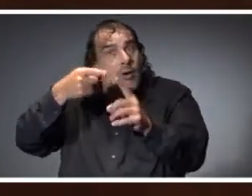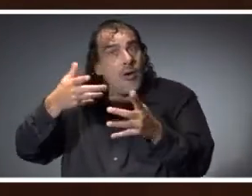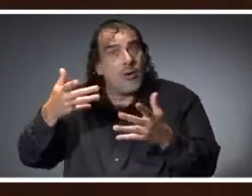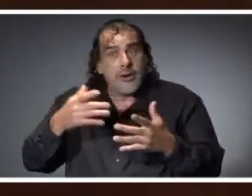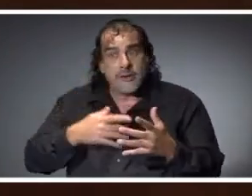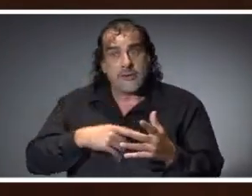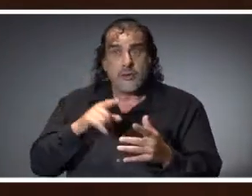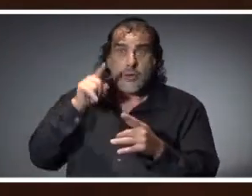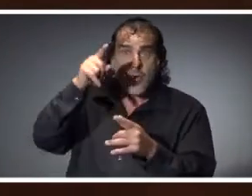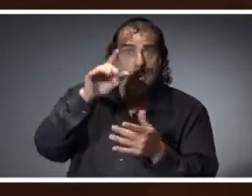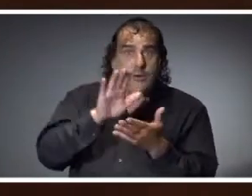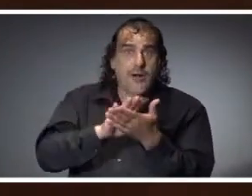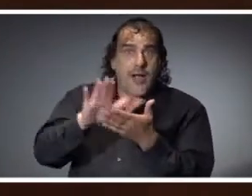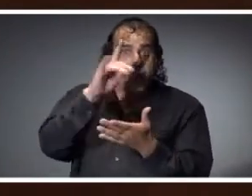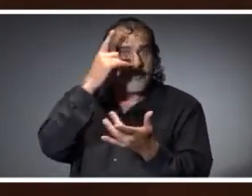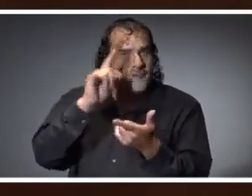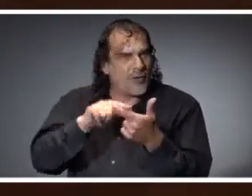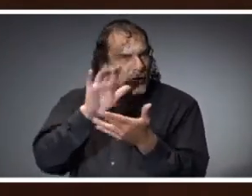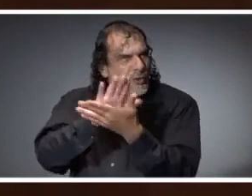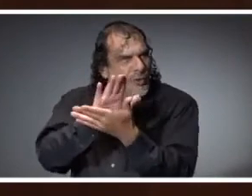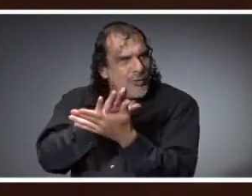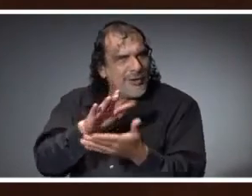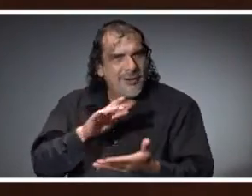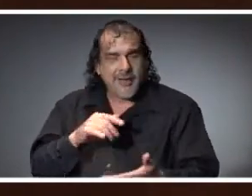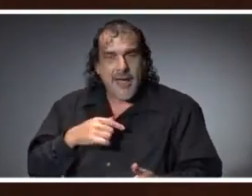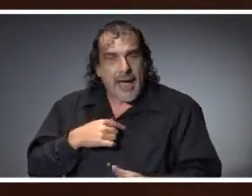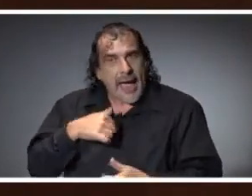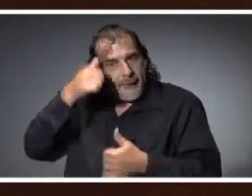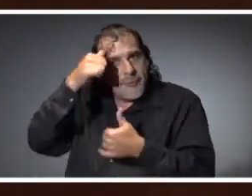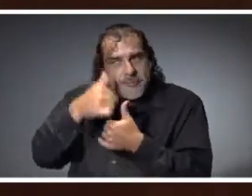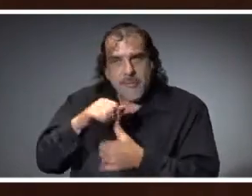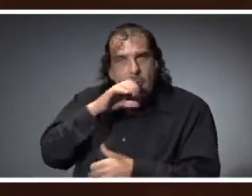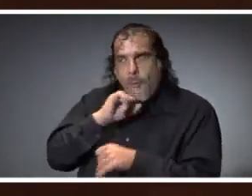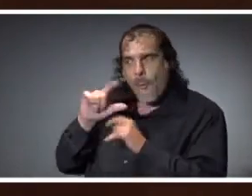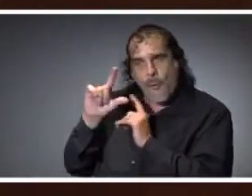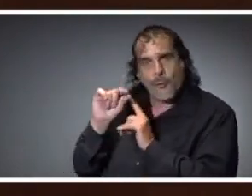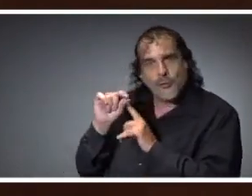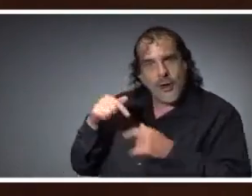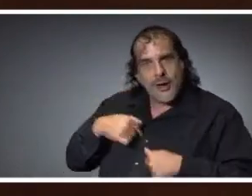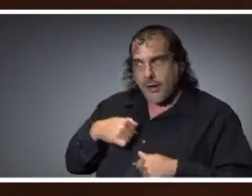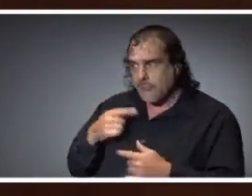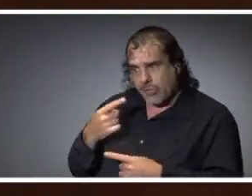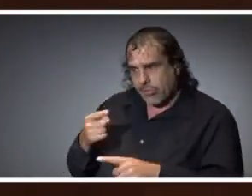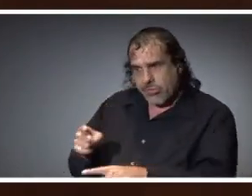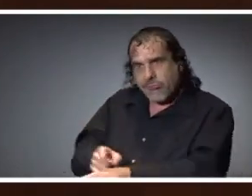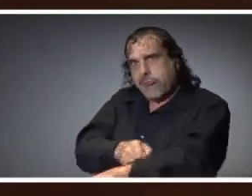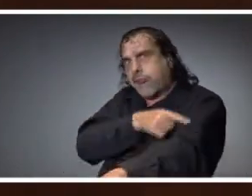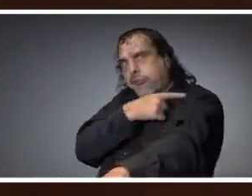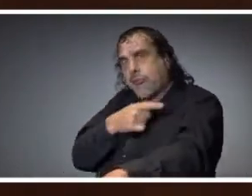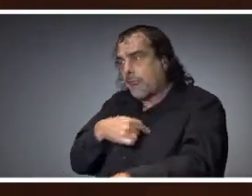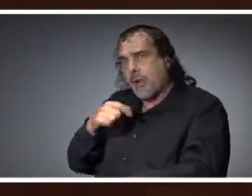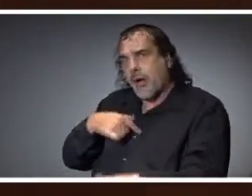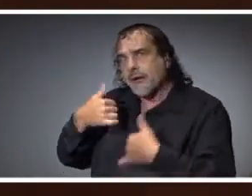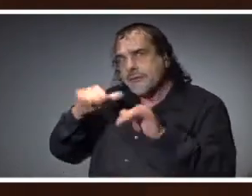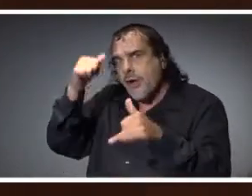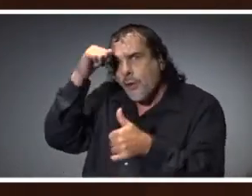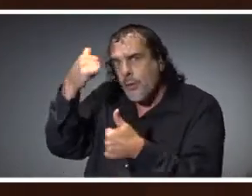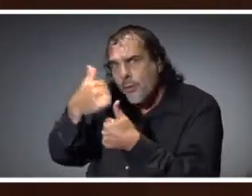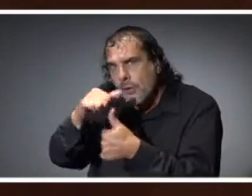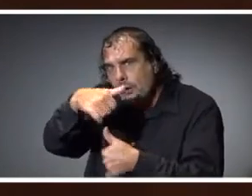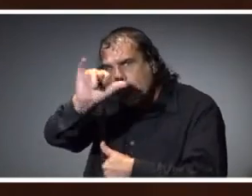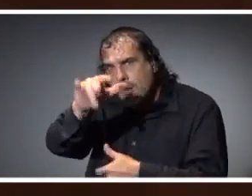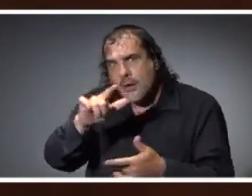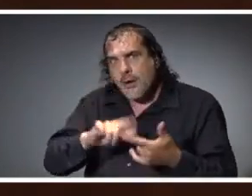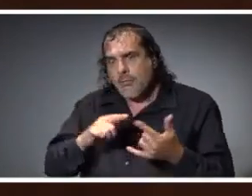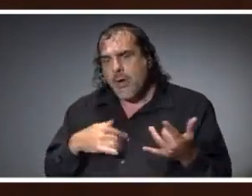receive an education. I remember being 20. It's been a long time ago. But, you know, I would urge them, if we want to be